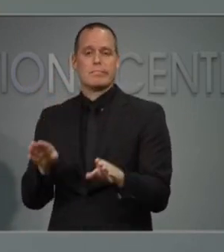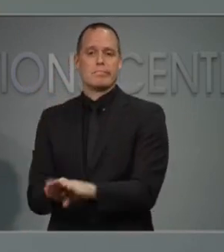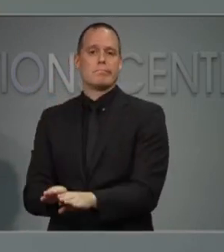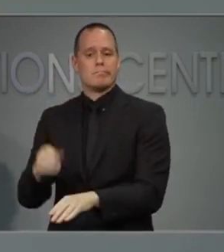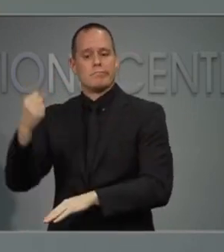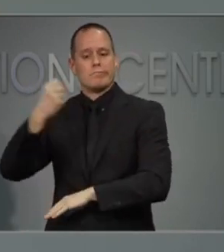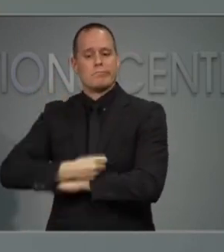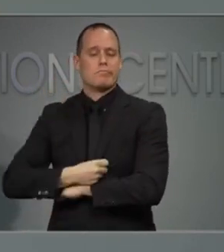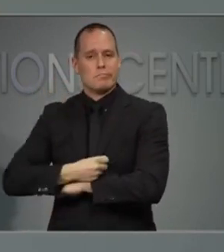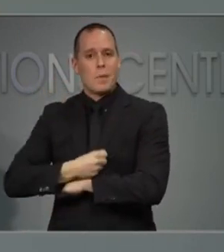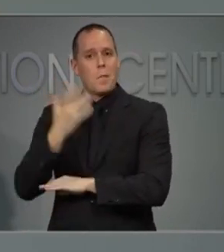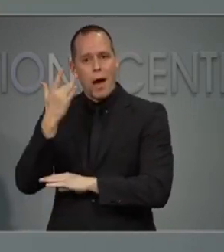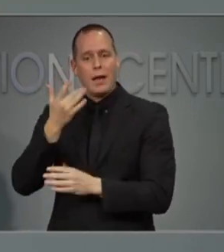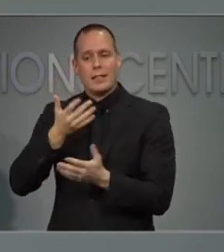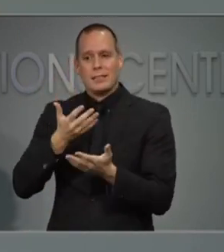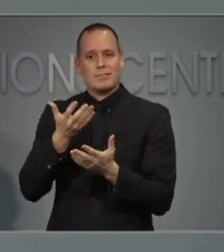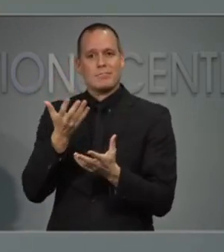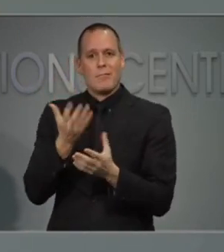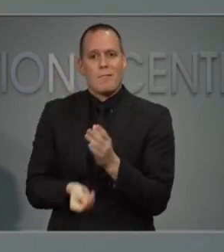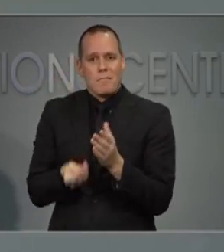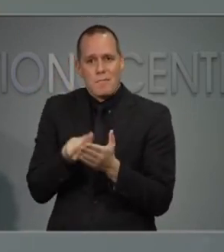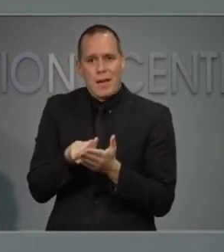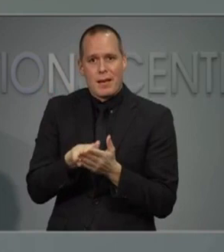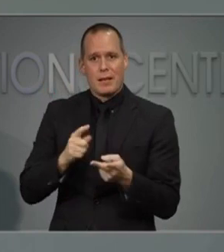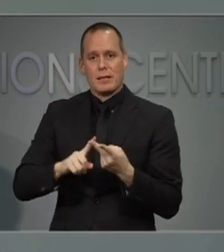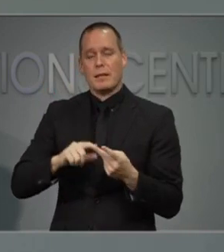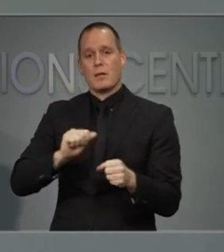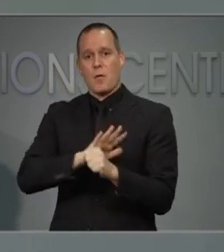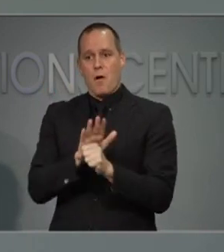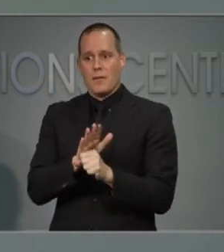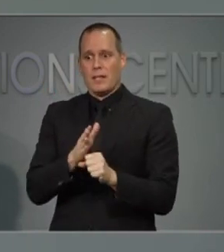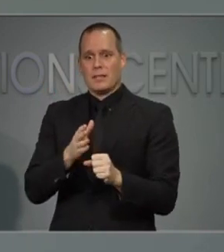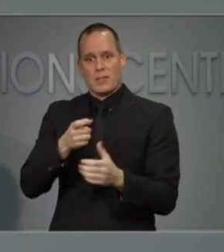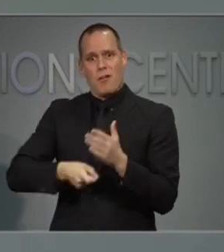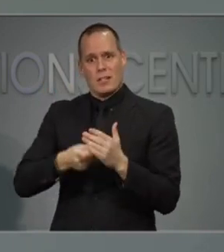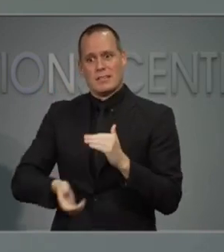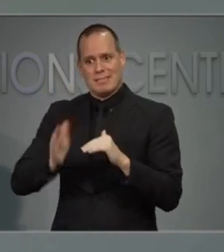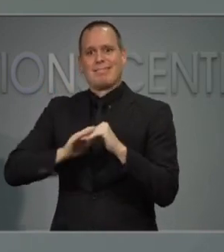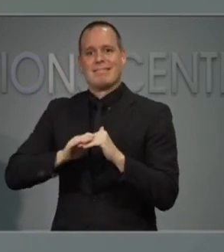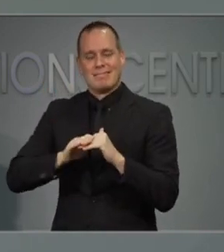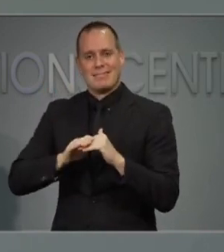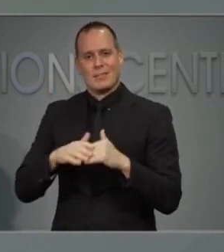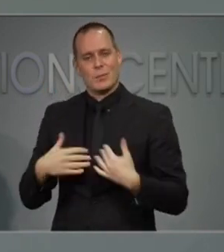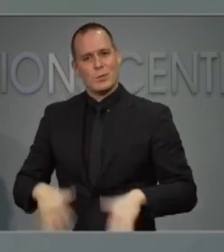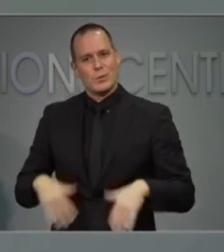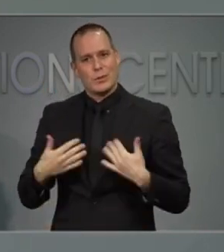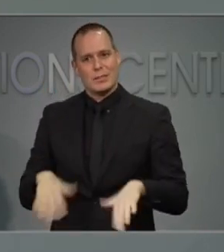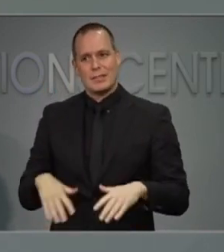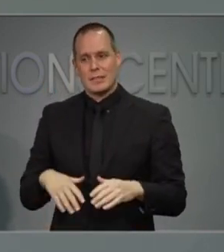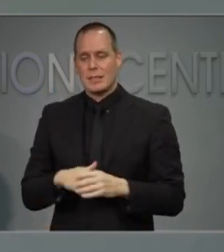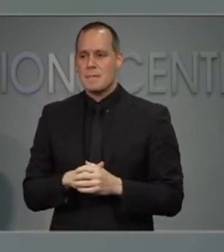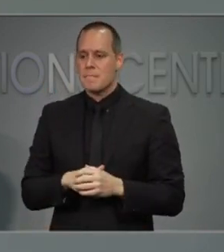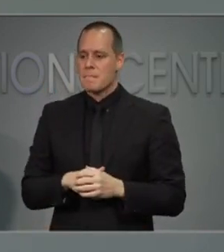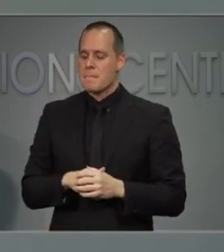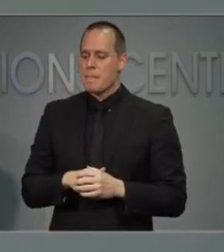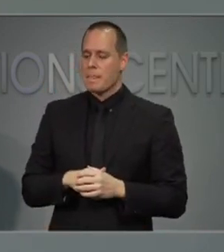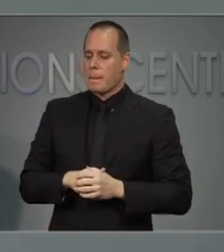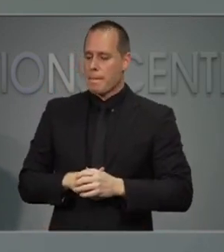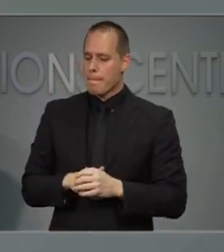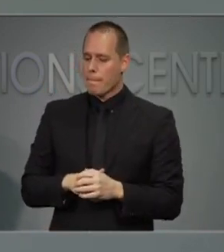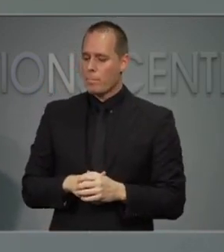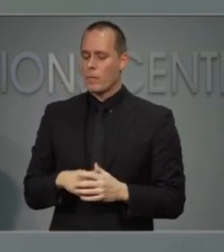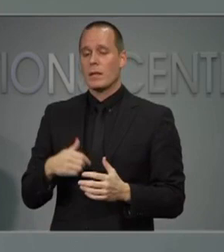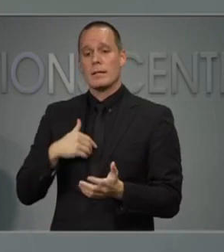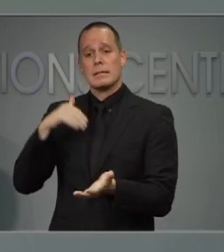lost revenue and new costs related to COVID-19. The last thing anyone wants during a public health crisis is fewer